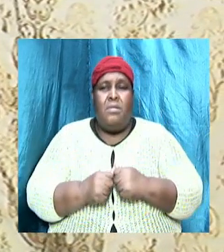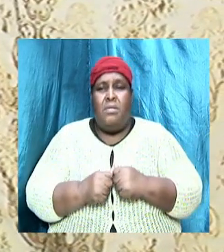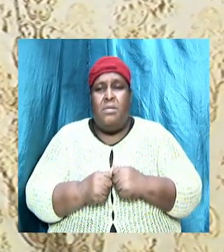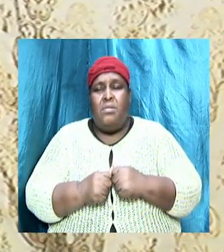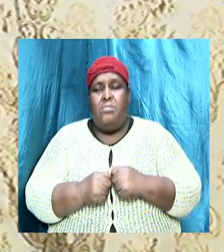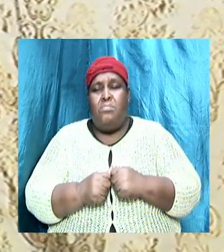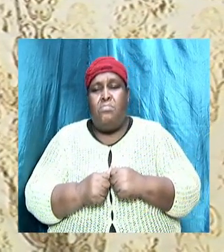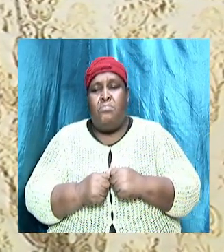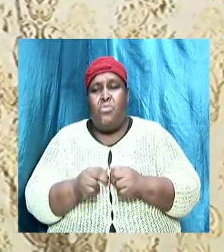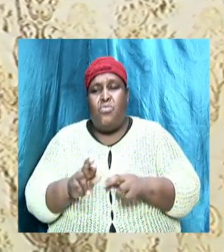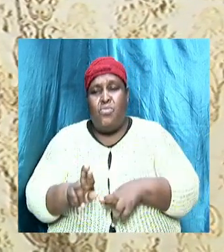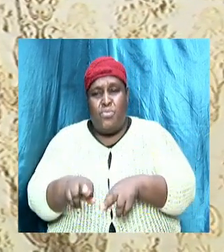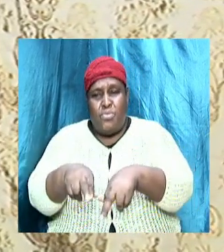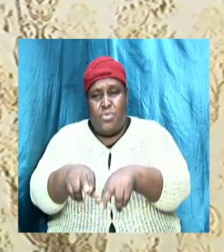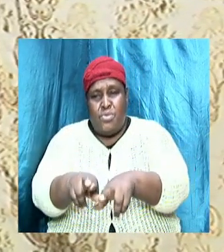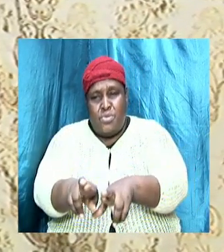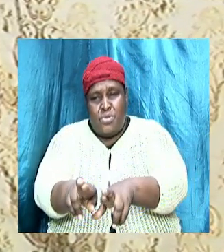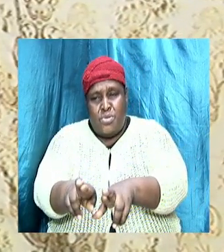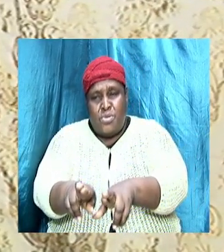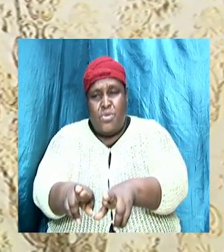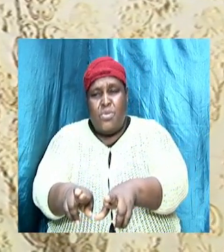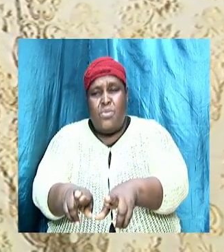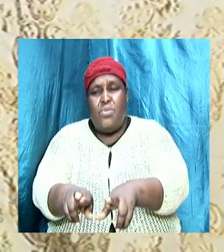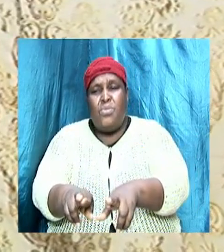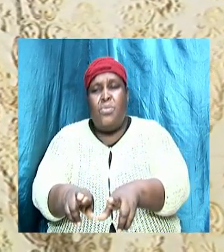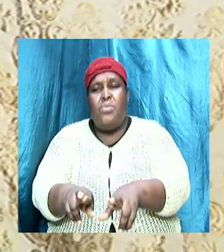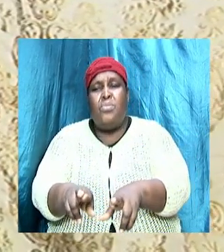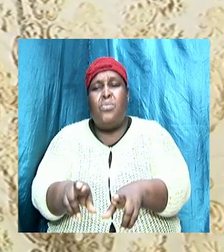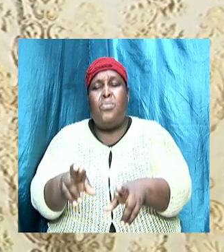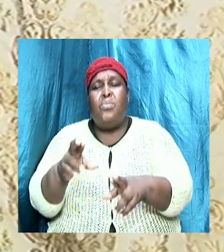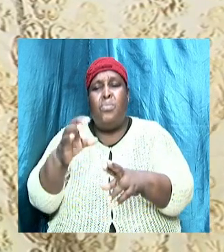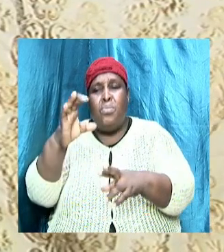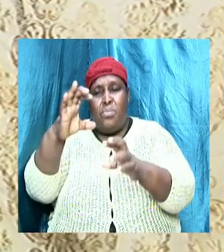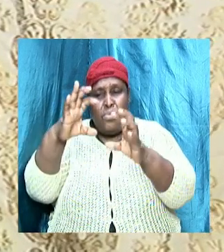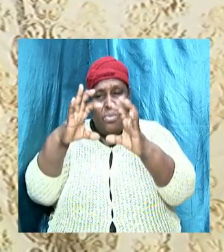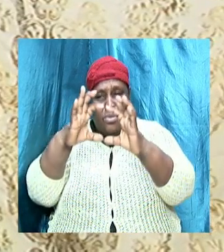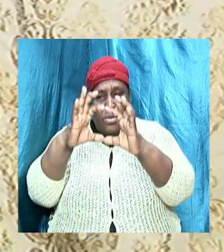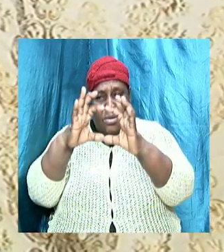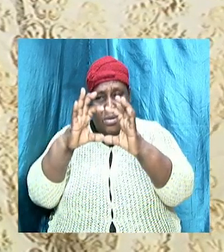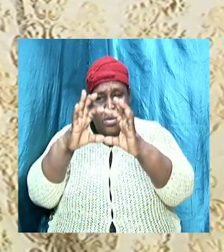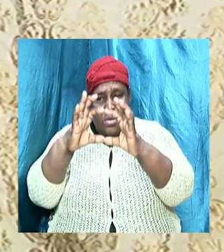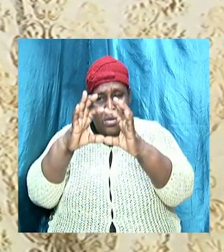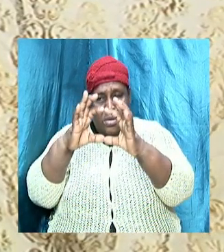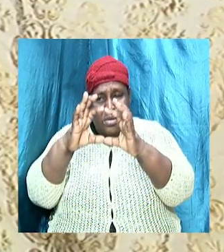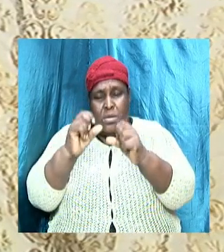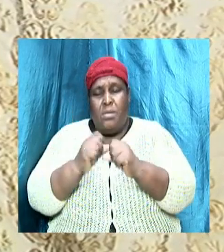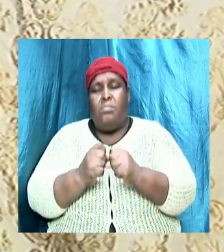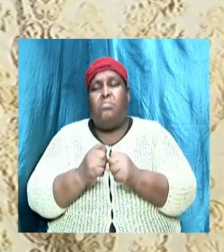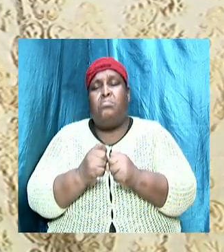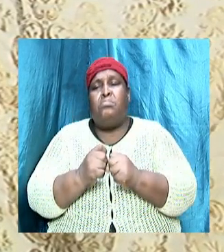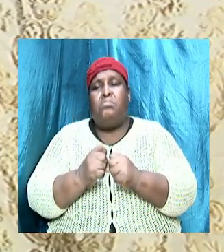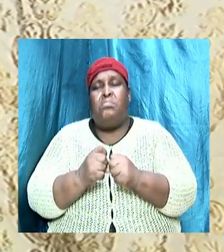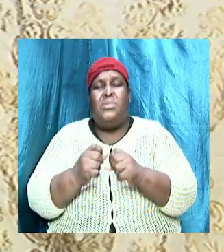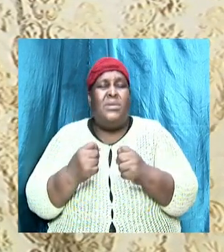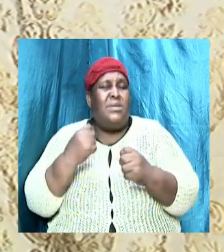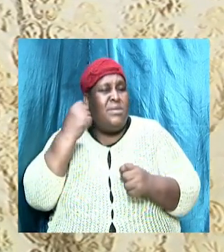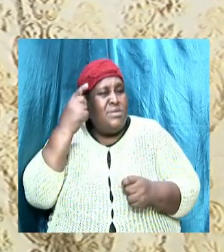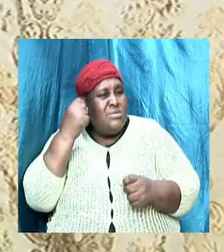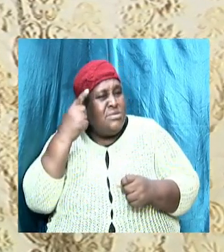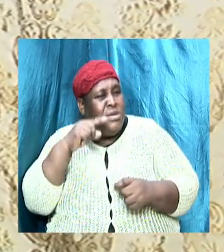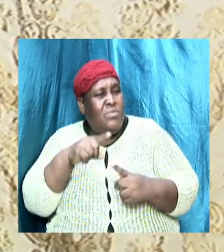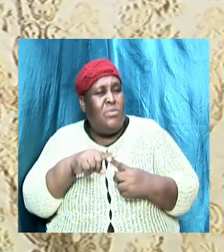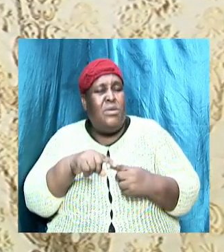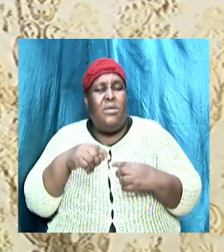got digged up, and we understand that, you know, that will happen when we have so much rain.